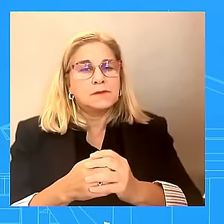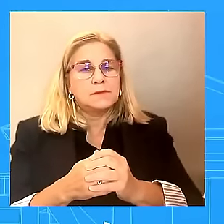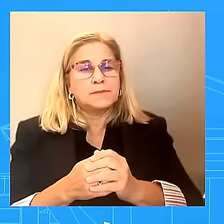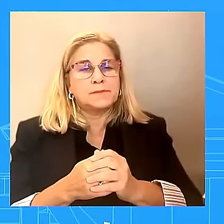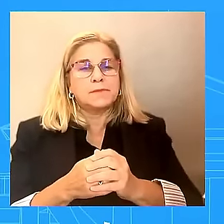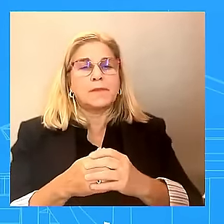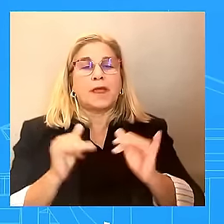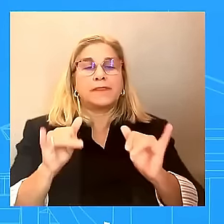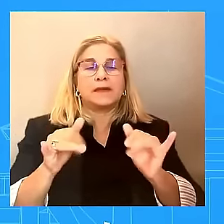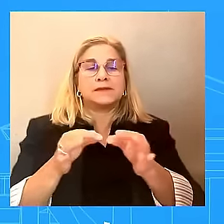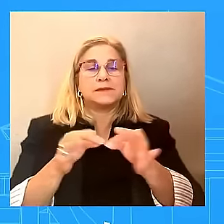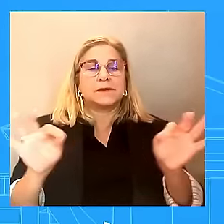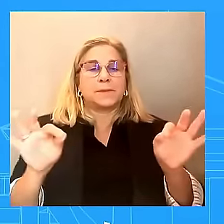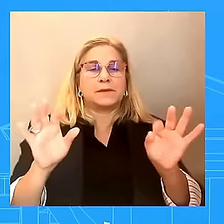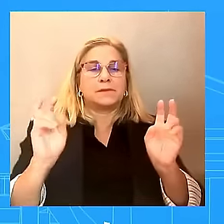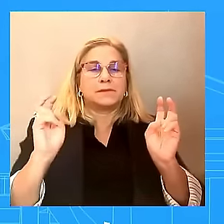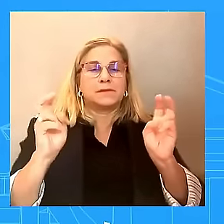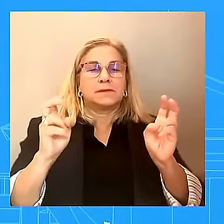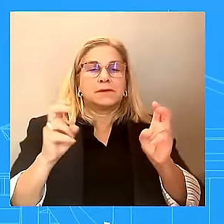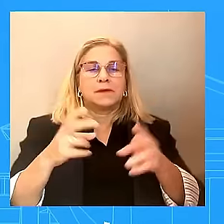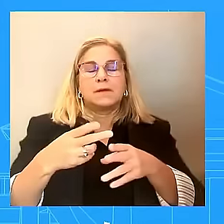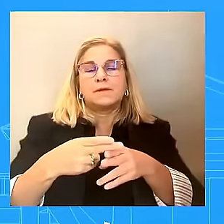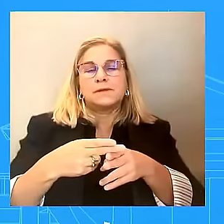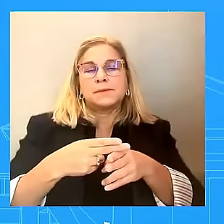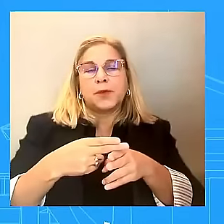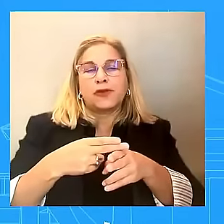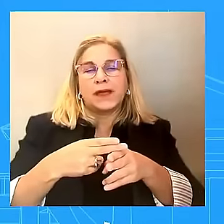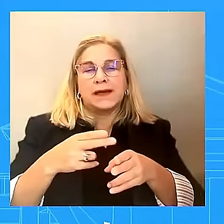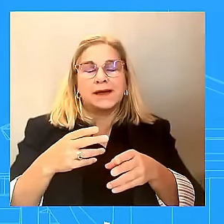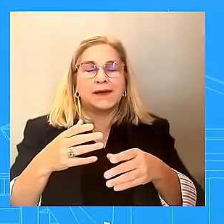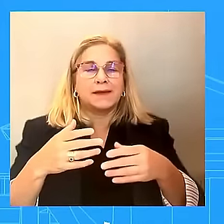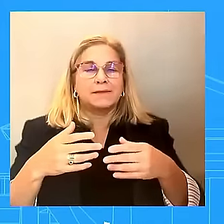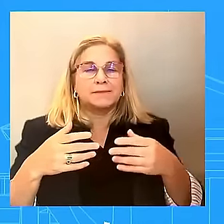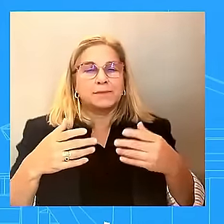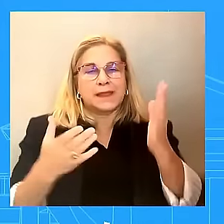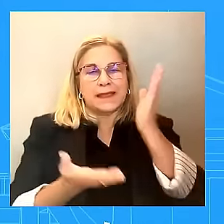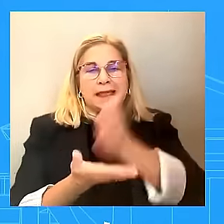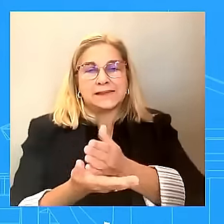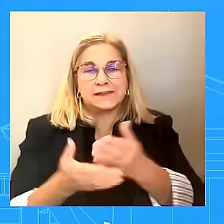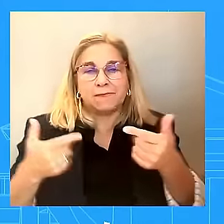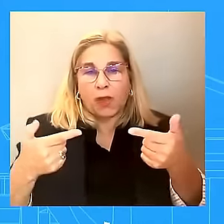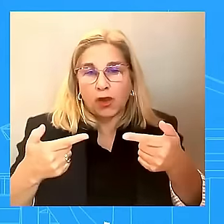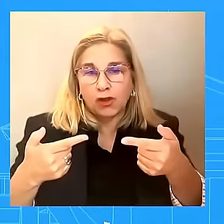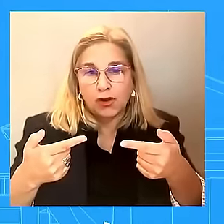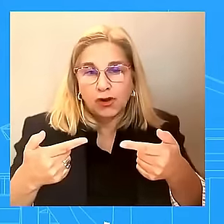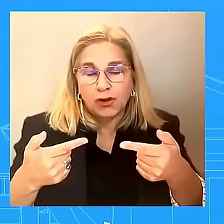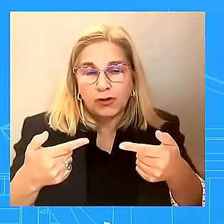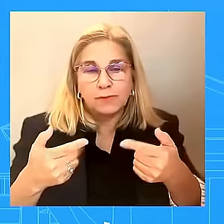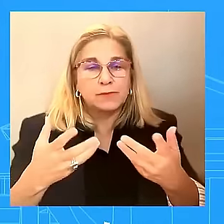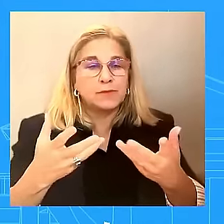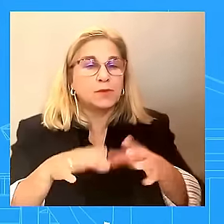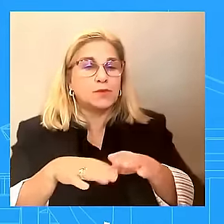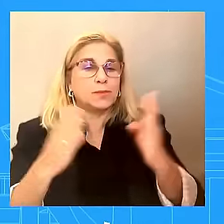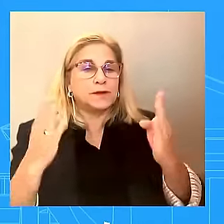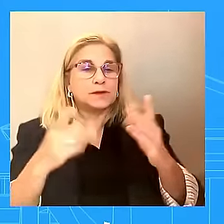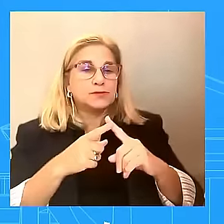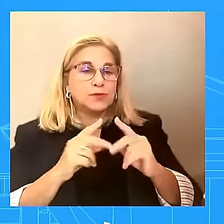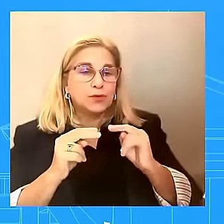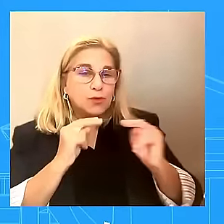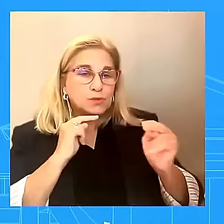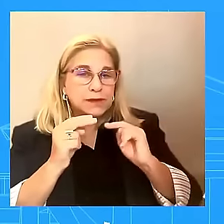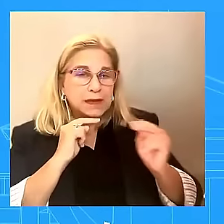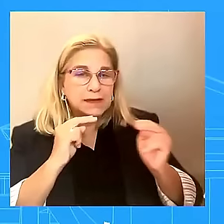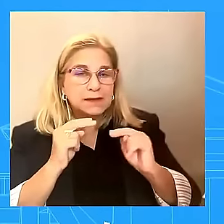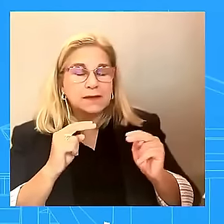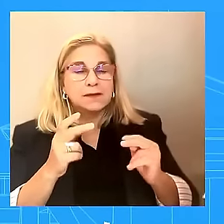to open up space. Open up space for diplomacy to achieve a deal that allows civilians on both sides of the border to return to their